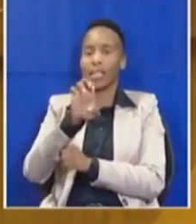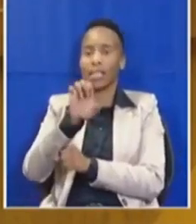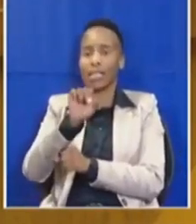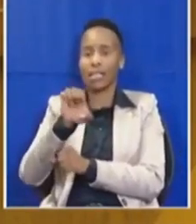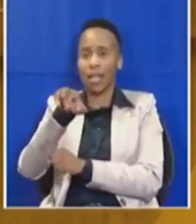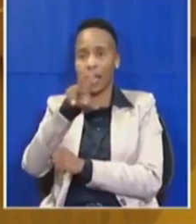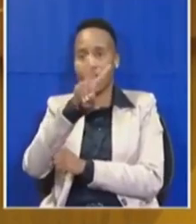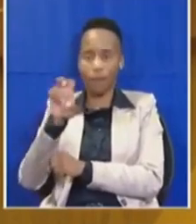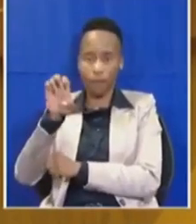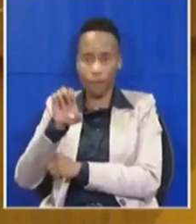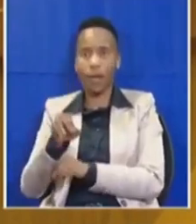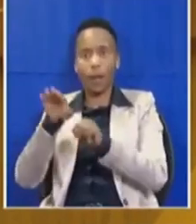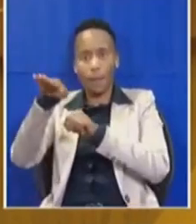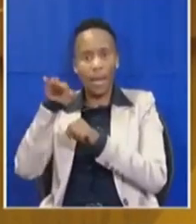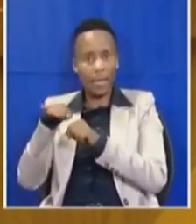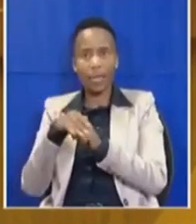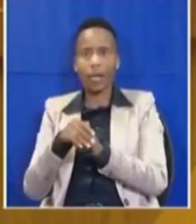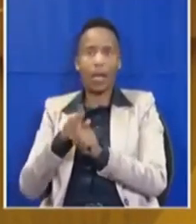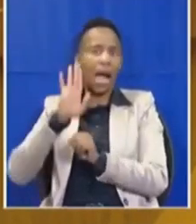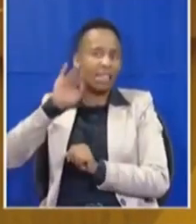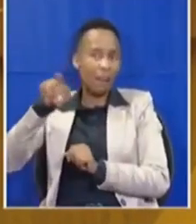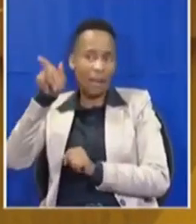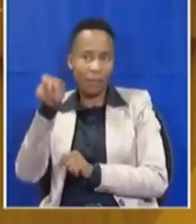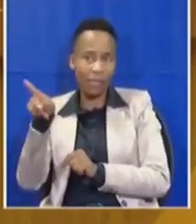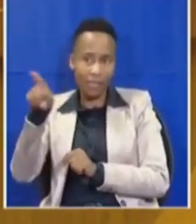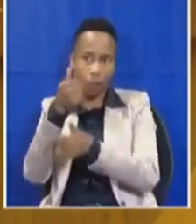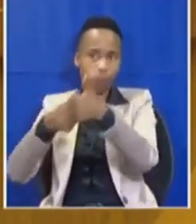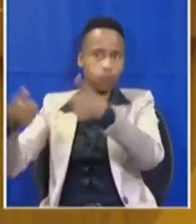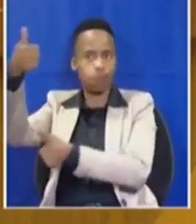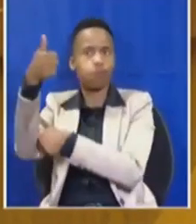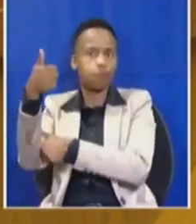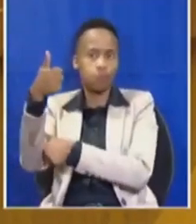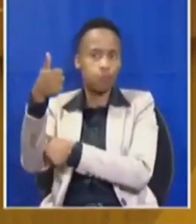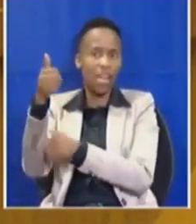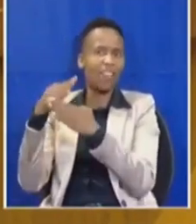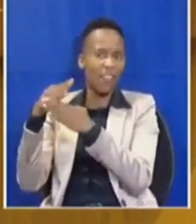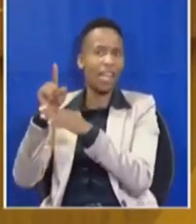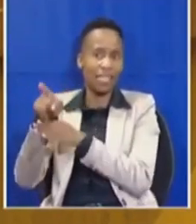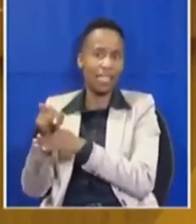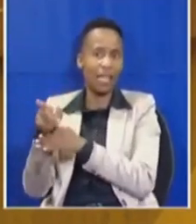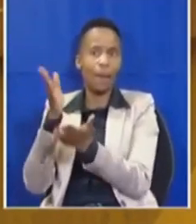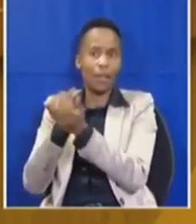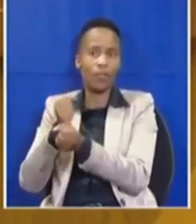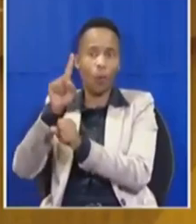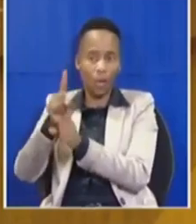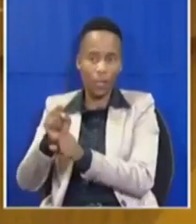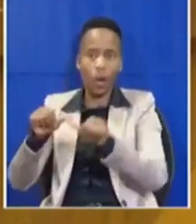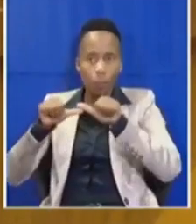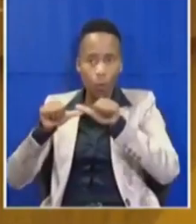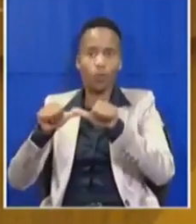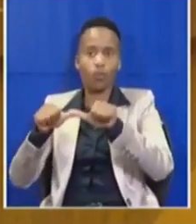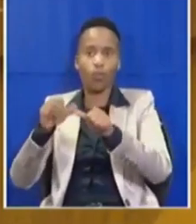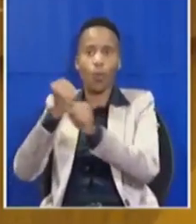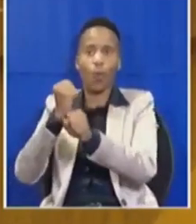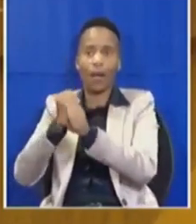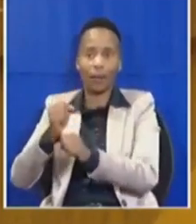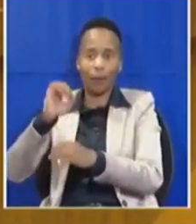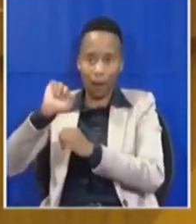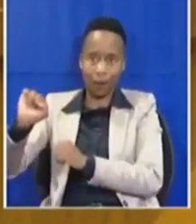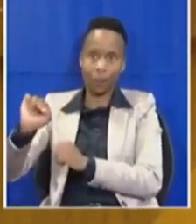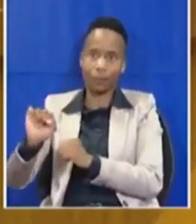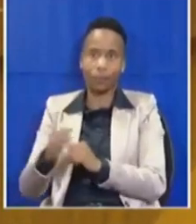undermine Reserve Bank Governor and actually defend him and ensure that we continue the work of a functioning Reserve Bank.